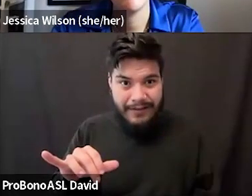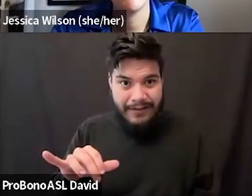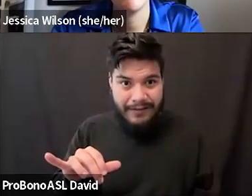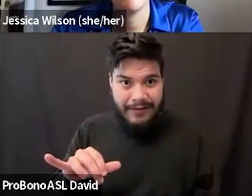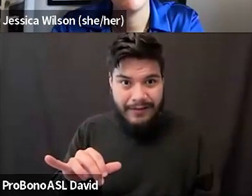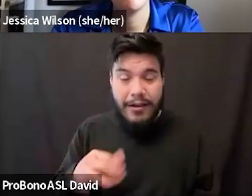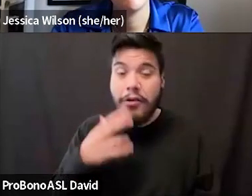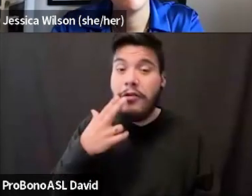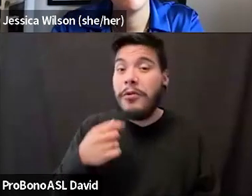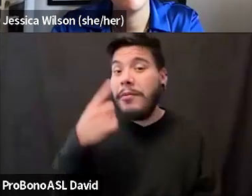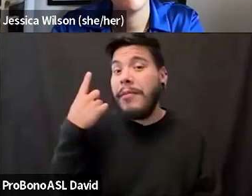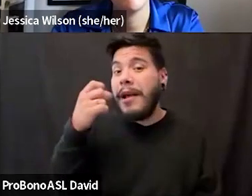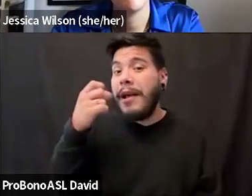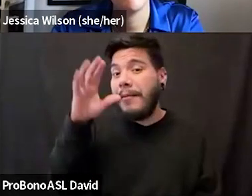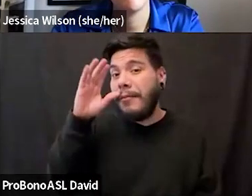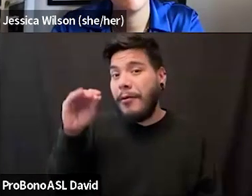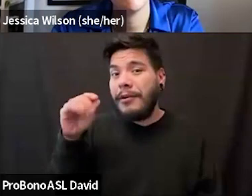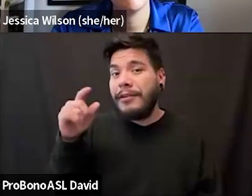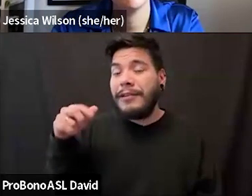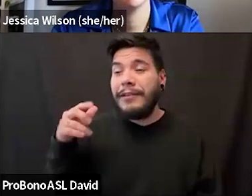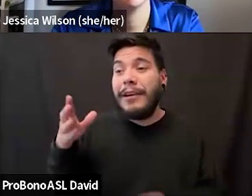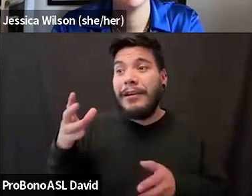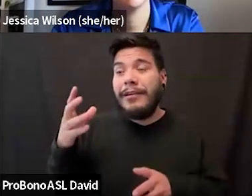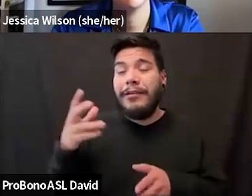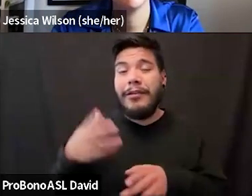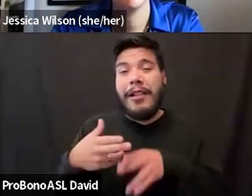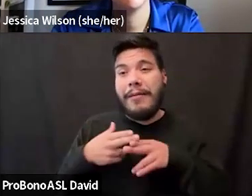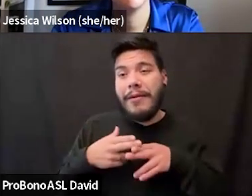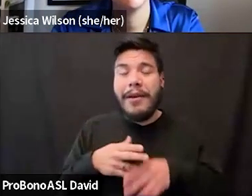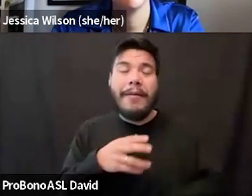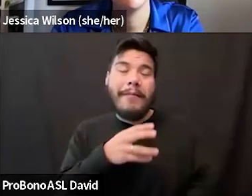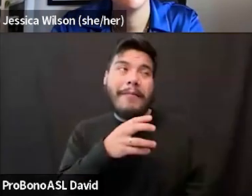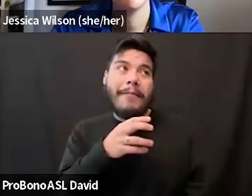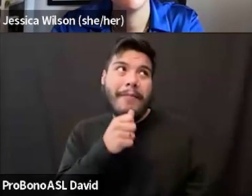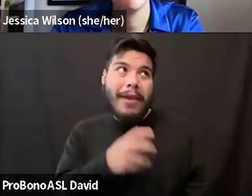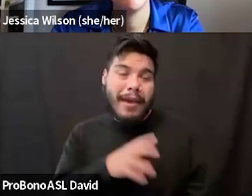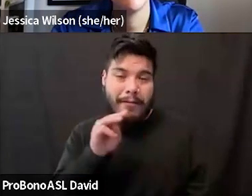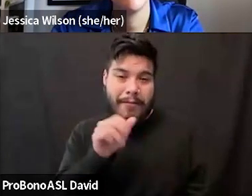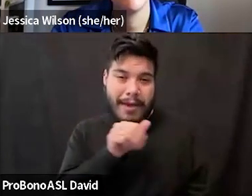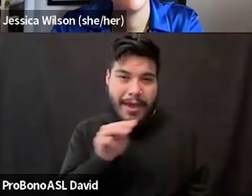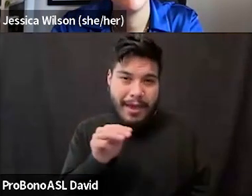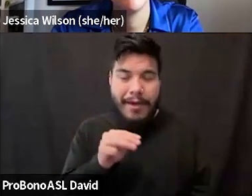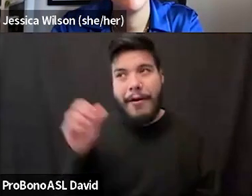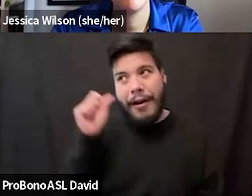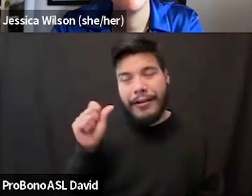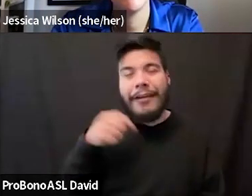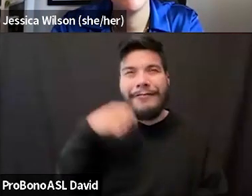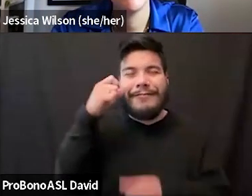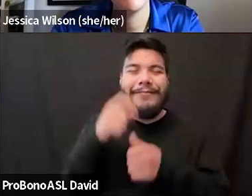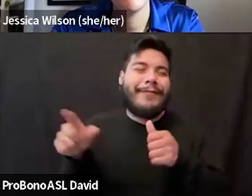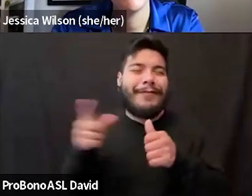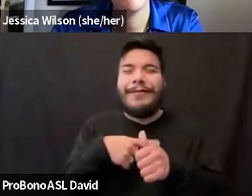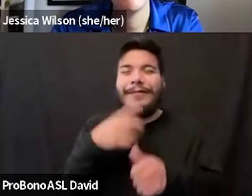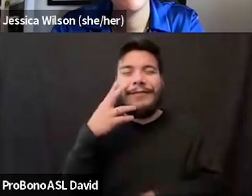black boys on the street started calling me ma'am and auntie, like I remember the first time it happened. I was in DC walking